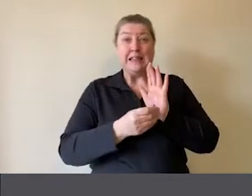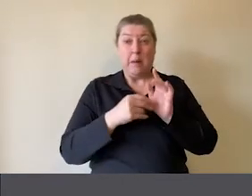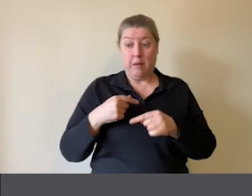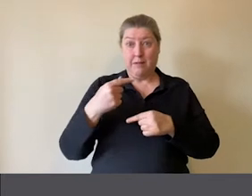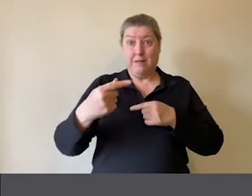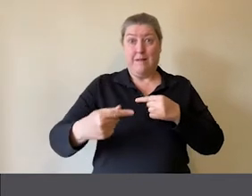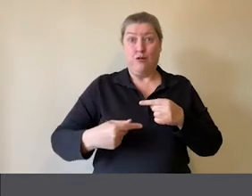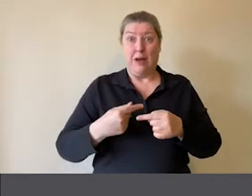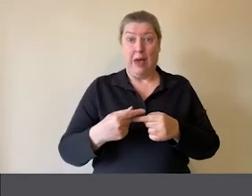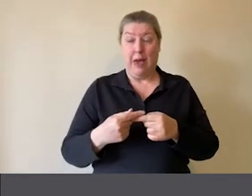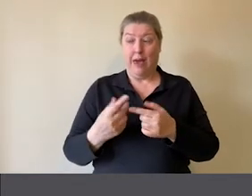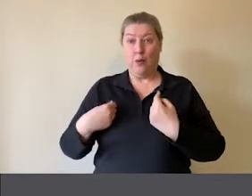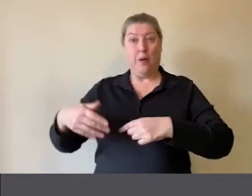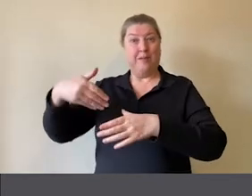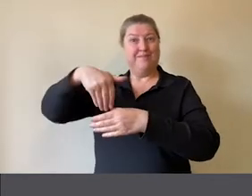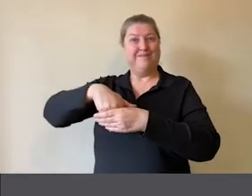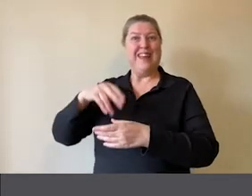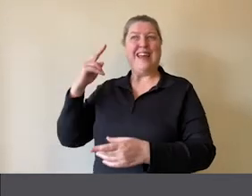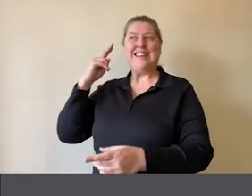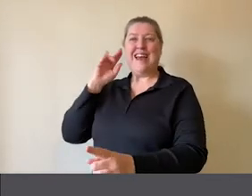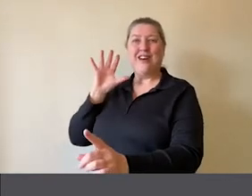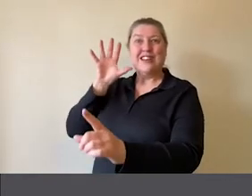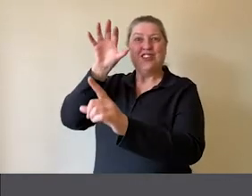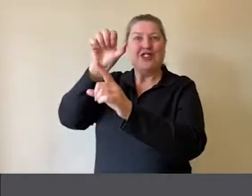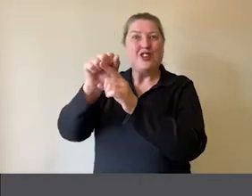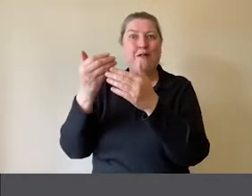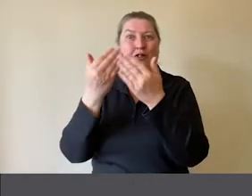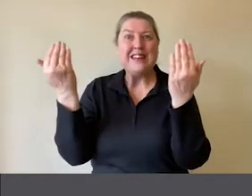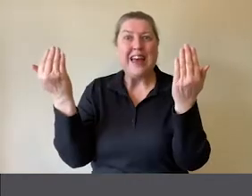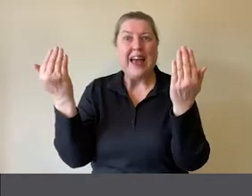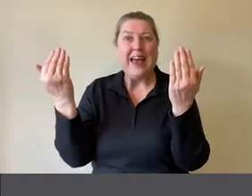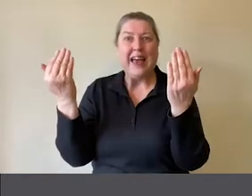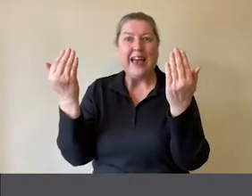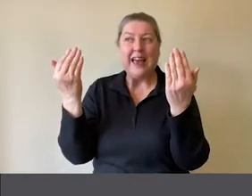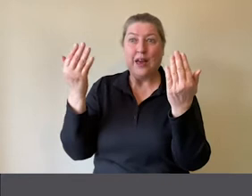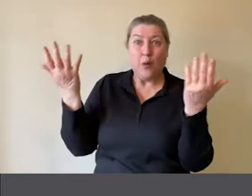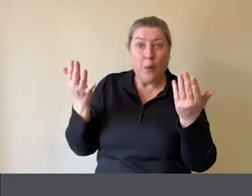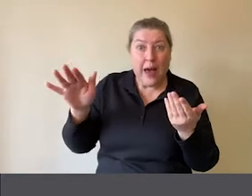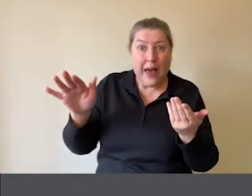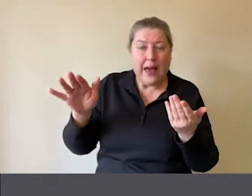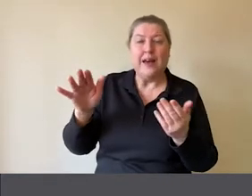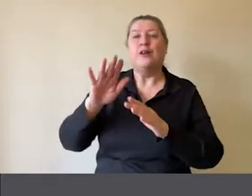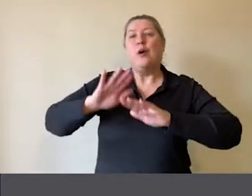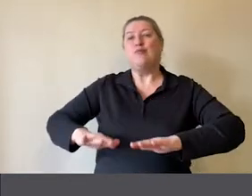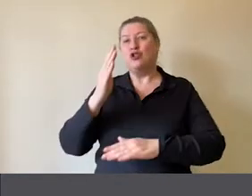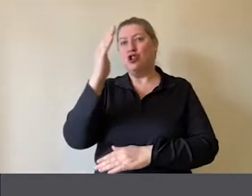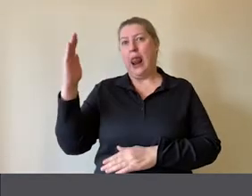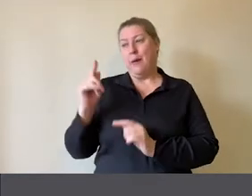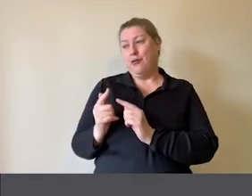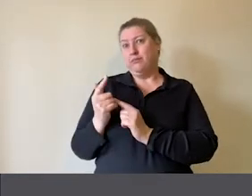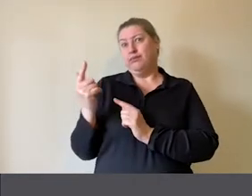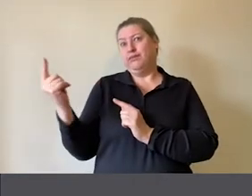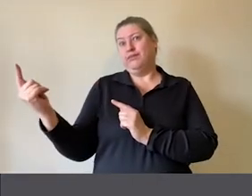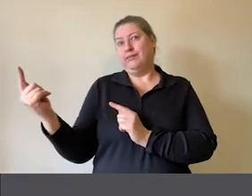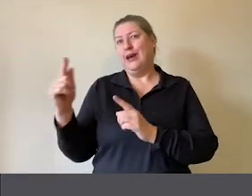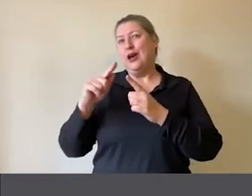we are part of a Deaf Discovery Day which is hosted at the British Library just up the road from us